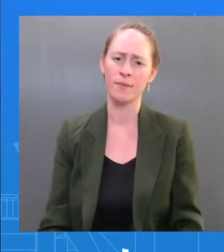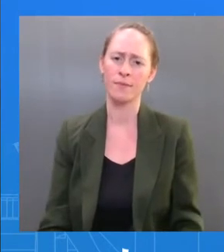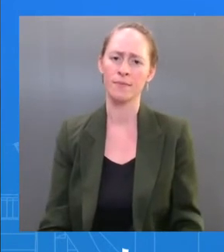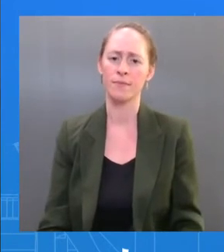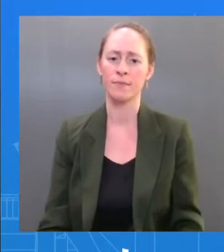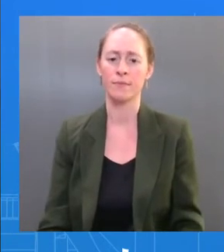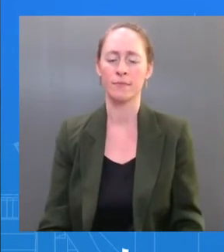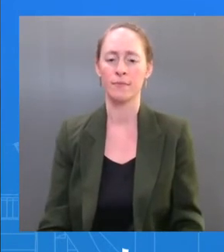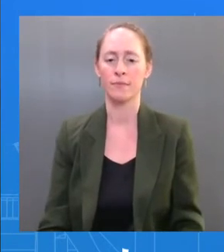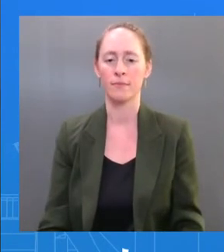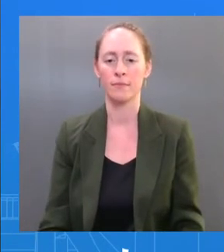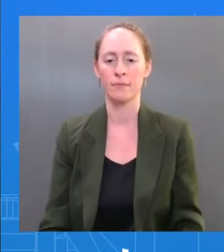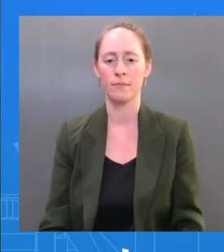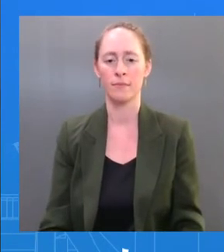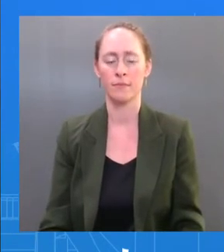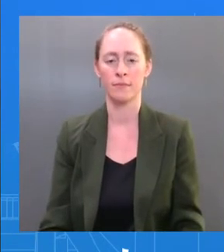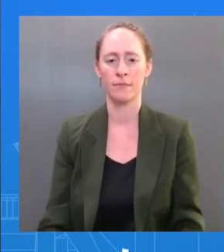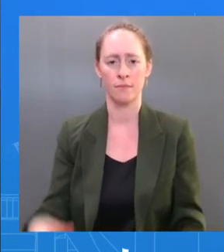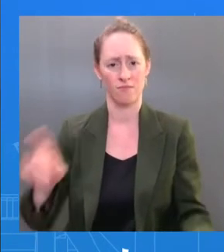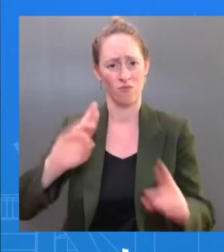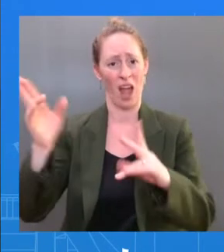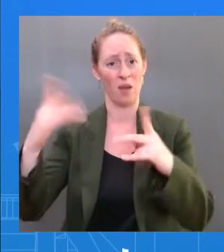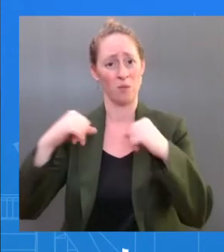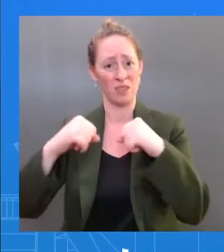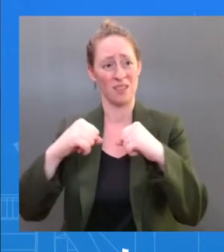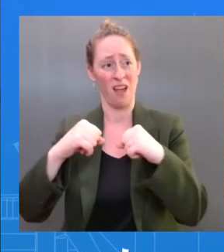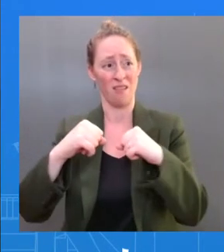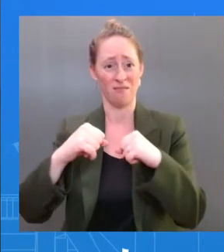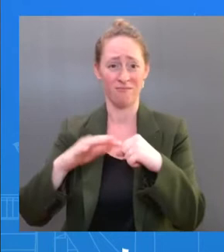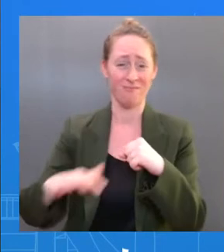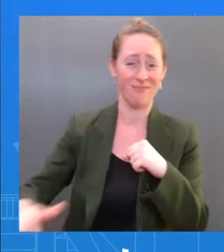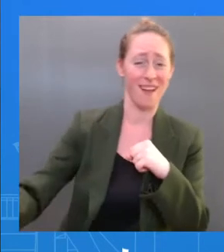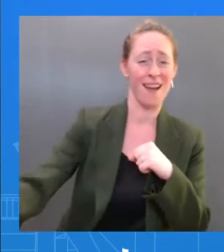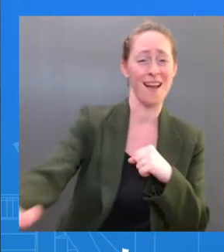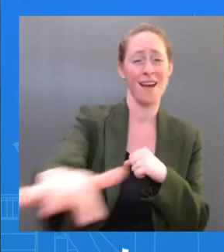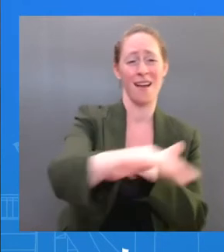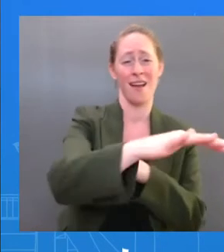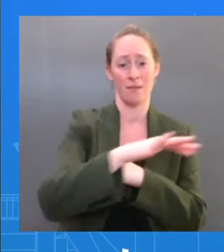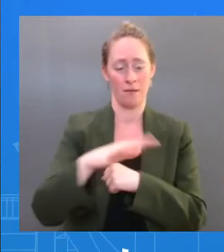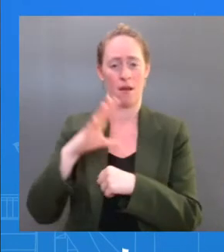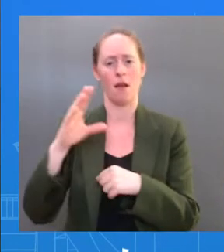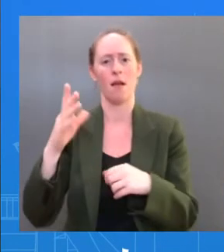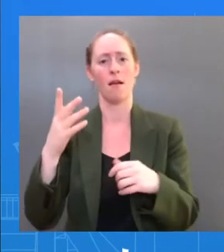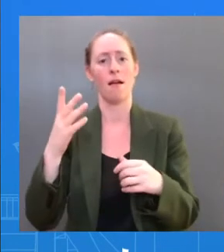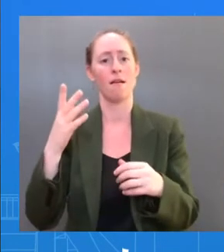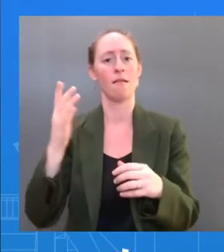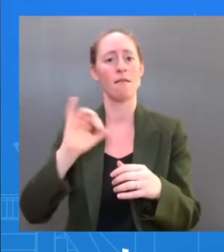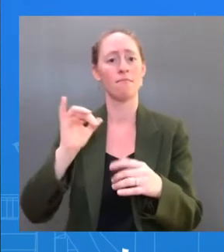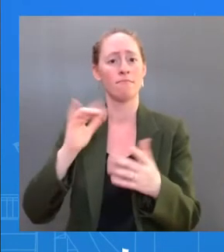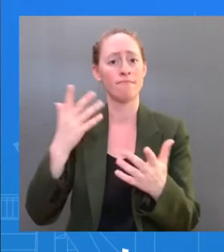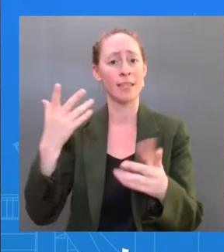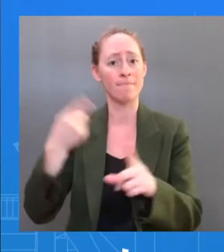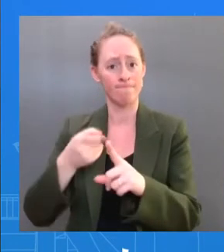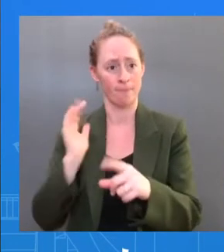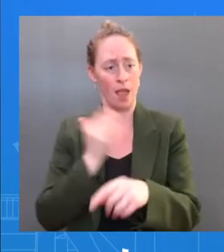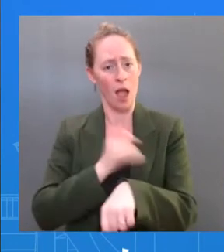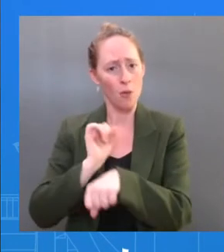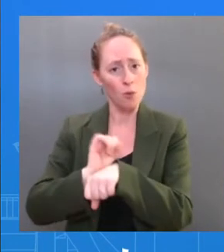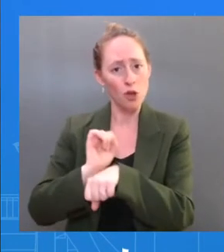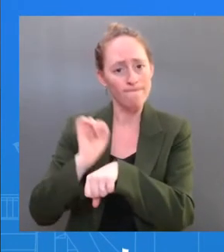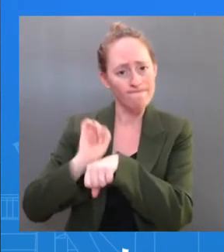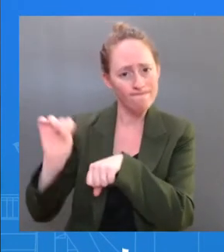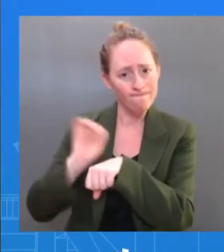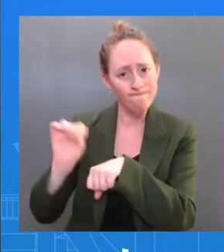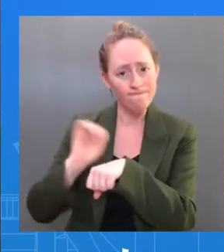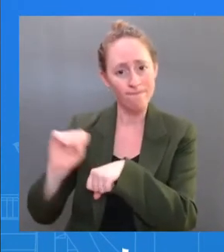here, is making sure that we continue to do the work. And the good thing is that the President, again, has been vaccinated and double-boosted.